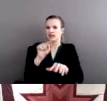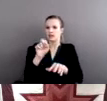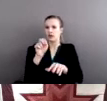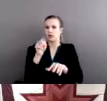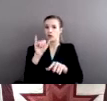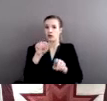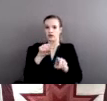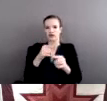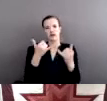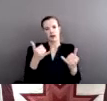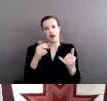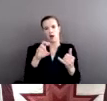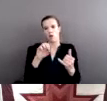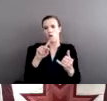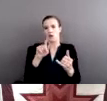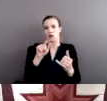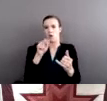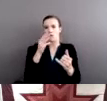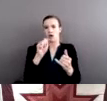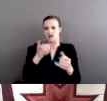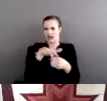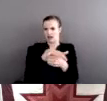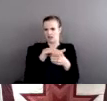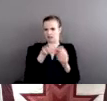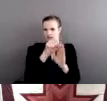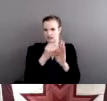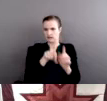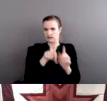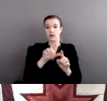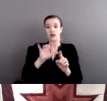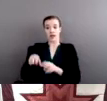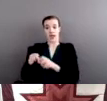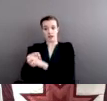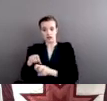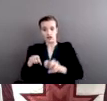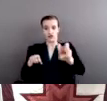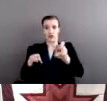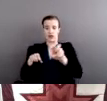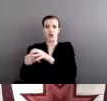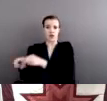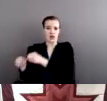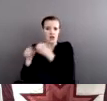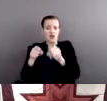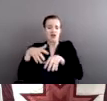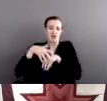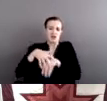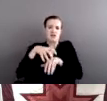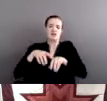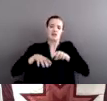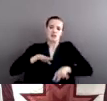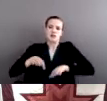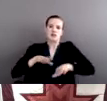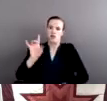were very, very difficult journeys. Oftentimes we lost elders and small